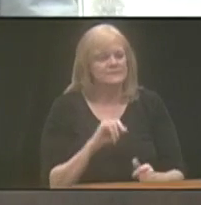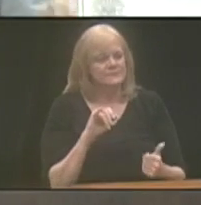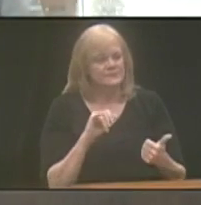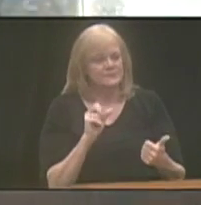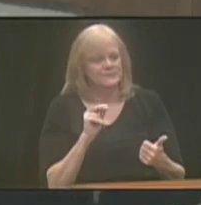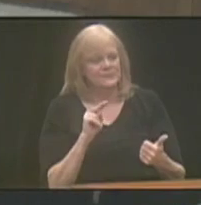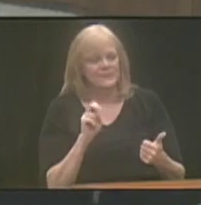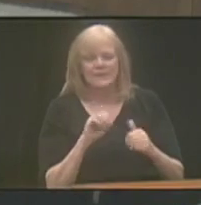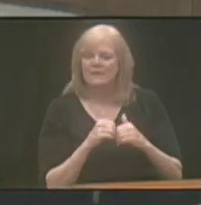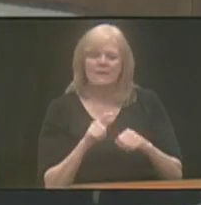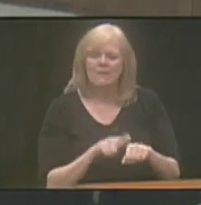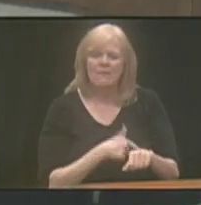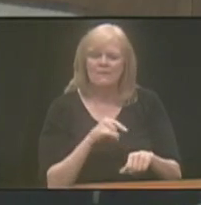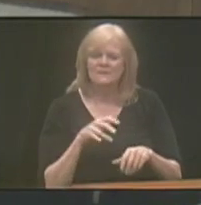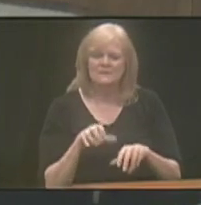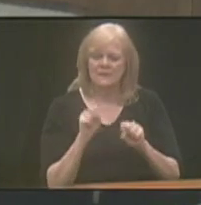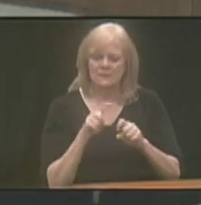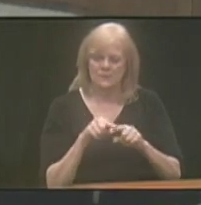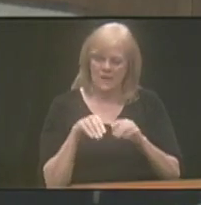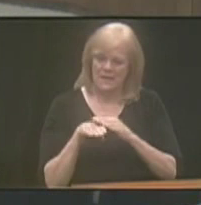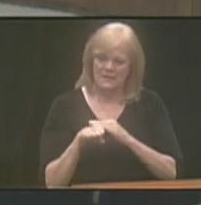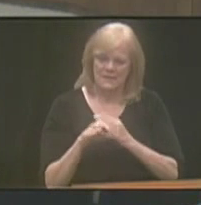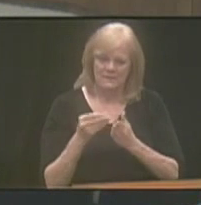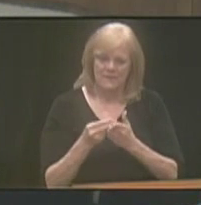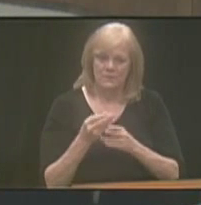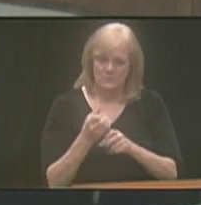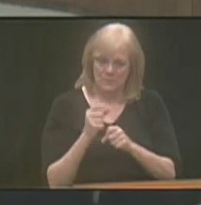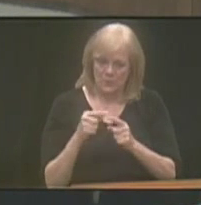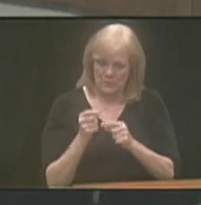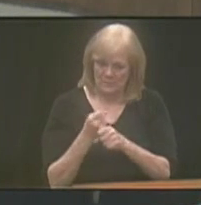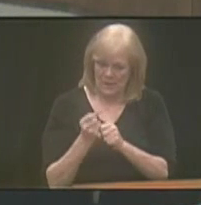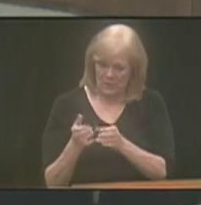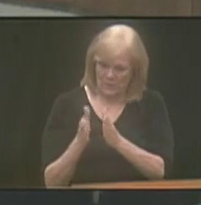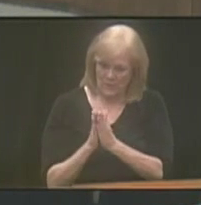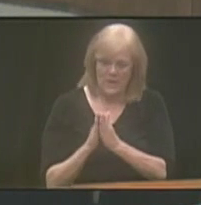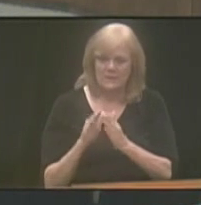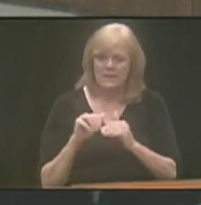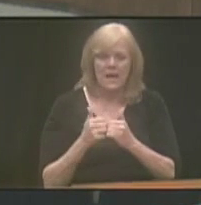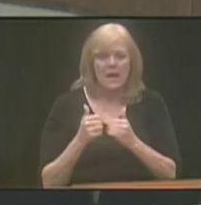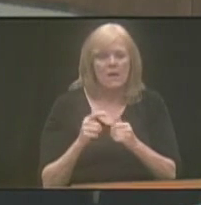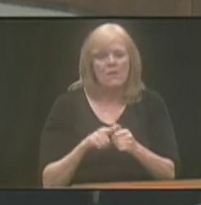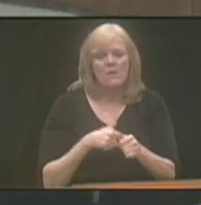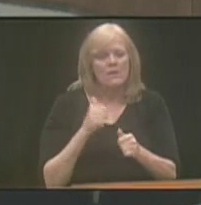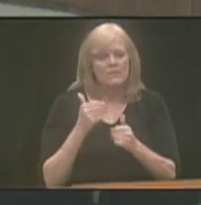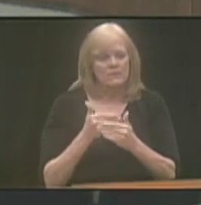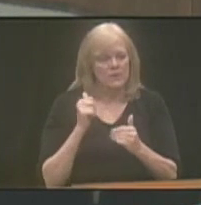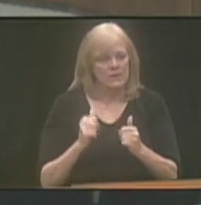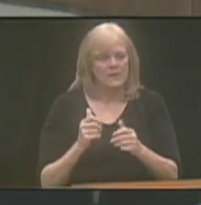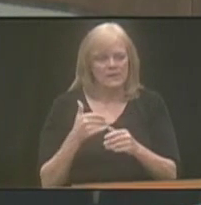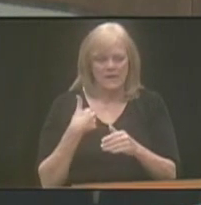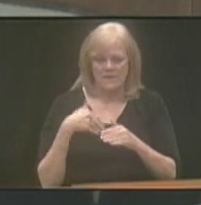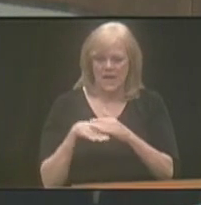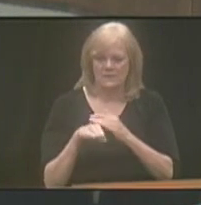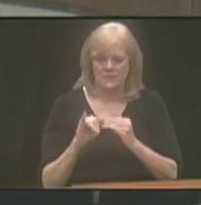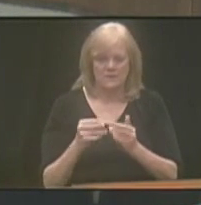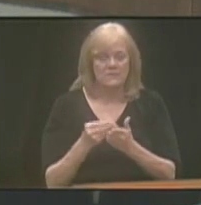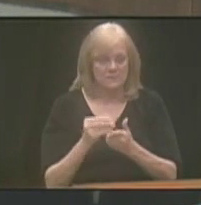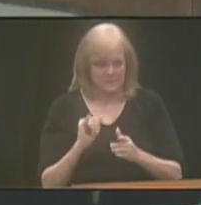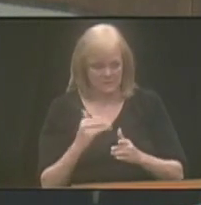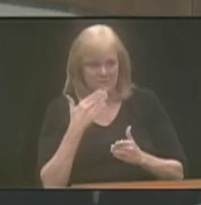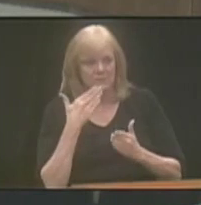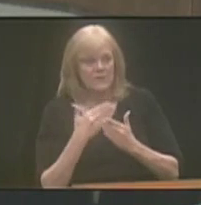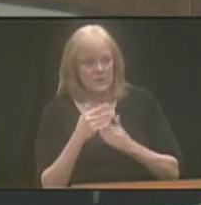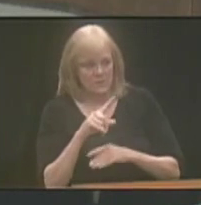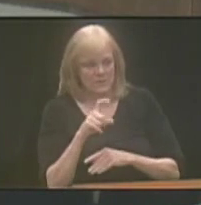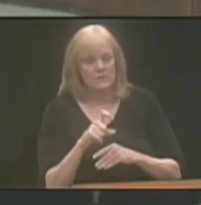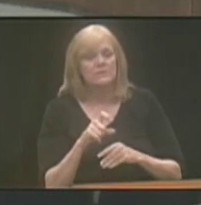So how long would it take to access the funds? If we make a request, when would somebody anticipate being able to have access to those funds? Yeah, that's a great